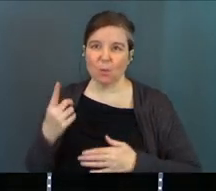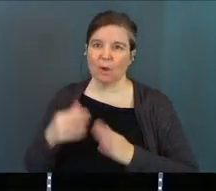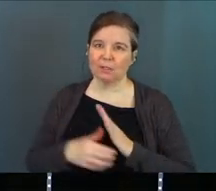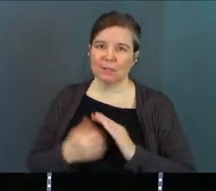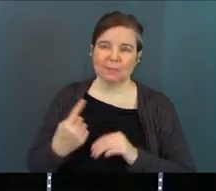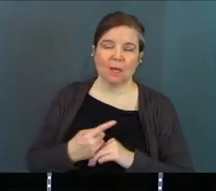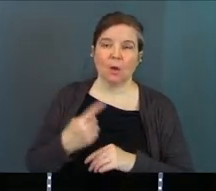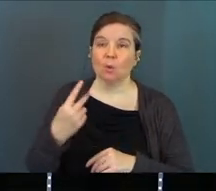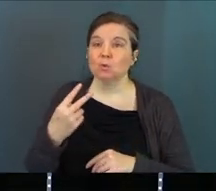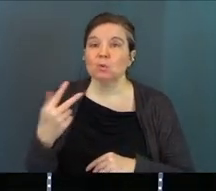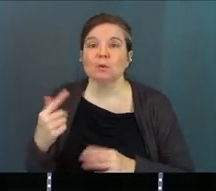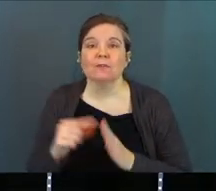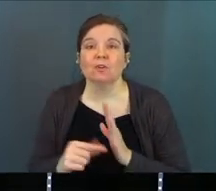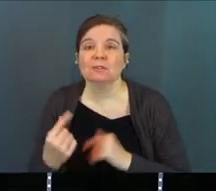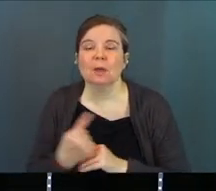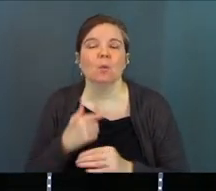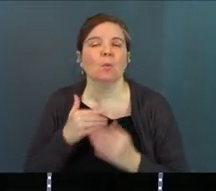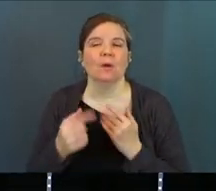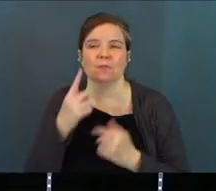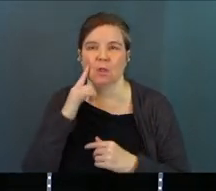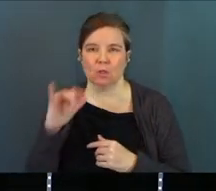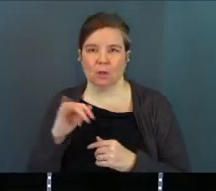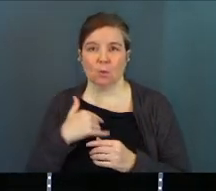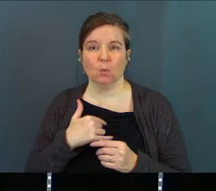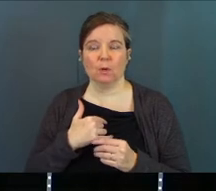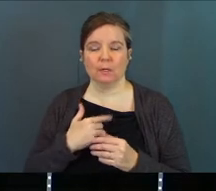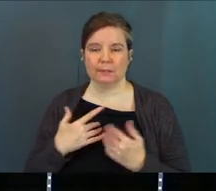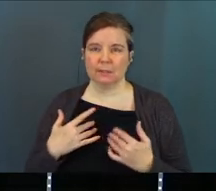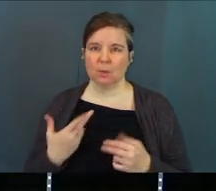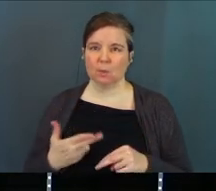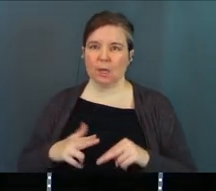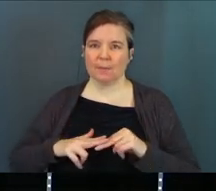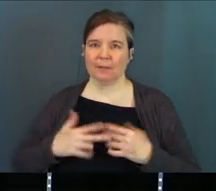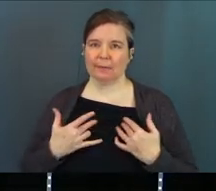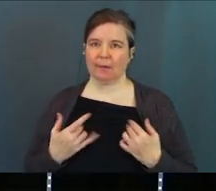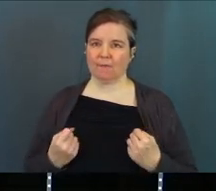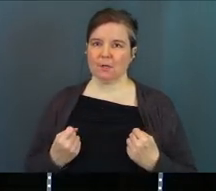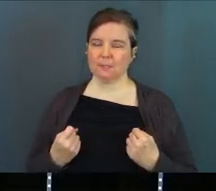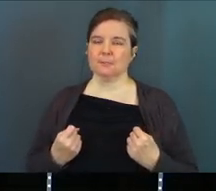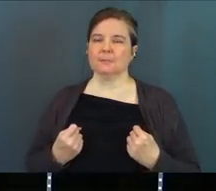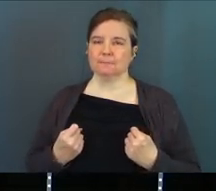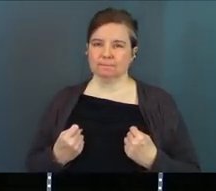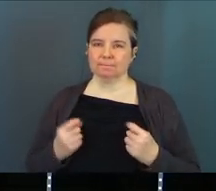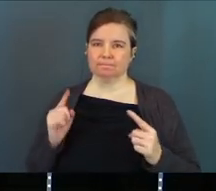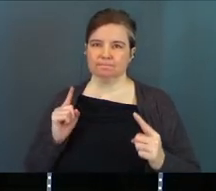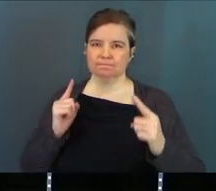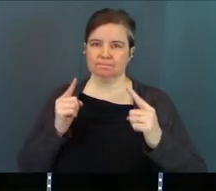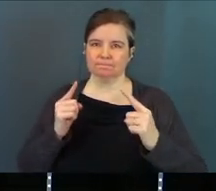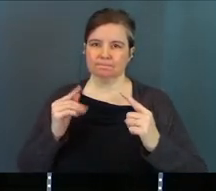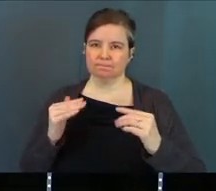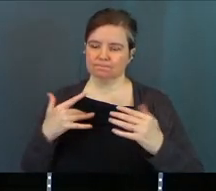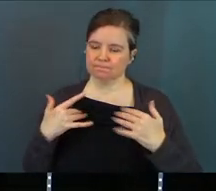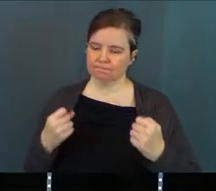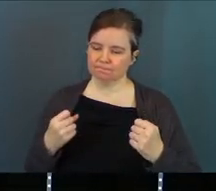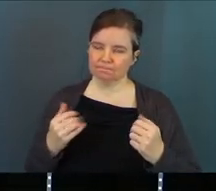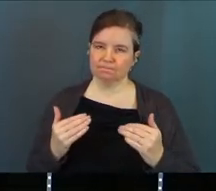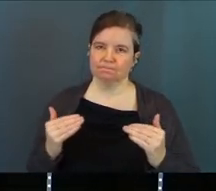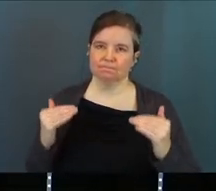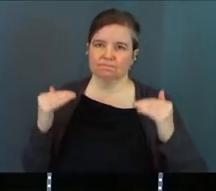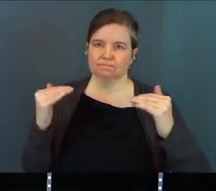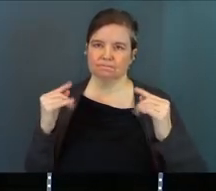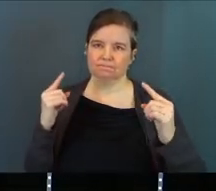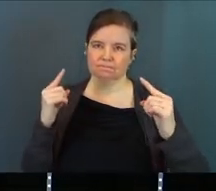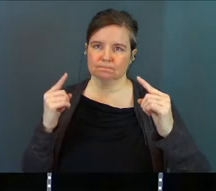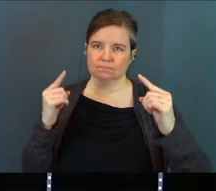a few verses a whatever that may be, what we're doing is we're building confidence, we're building consistency and time in the thing that we want to achieve, time in